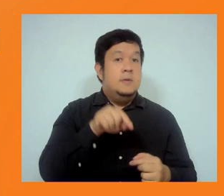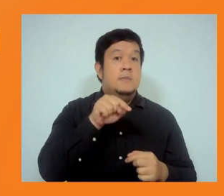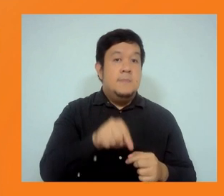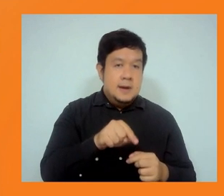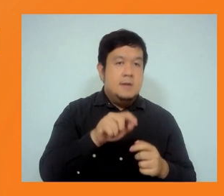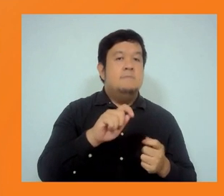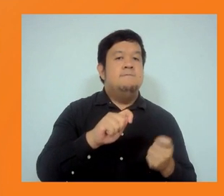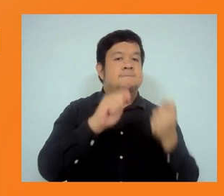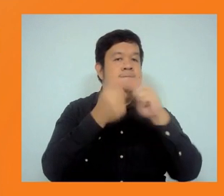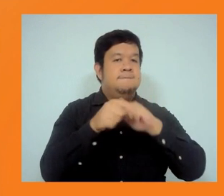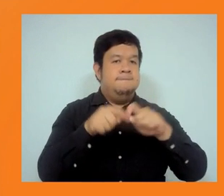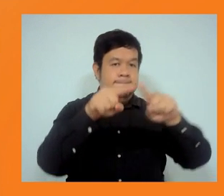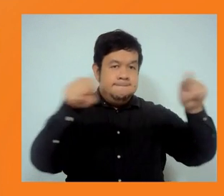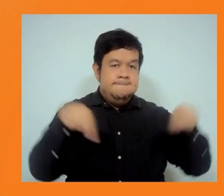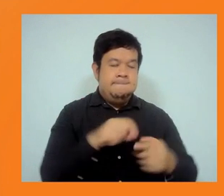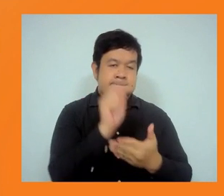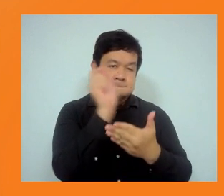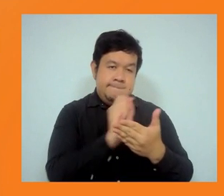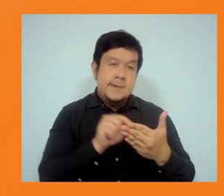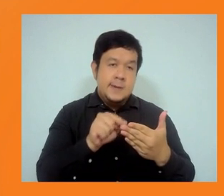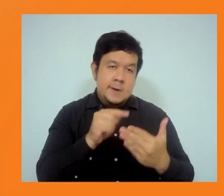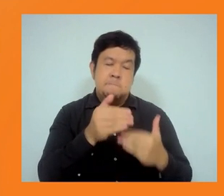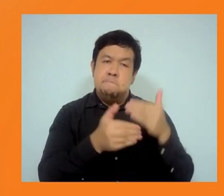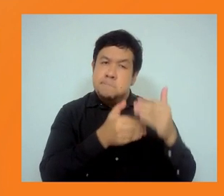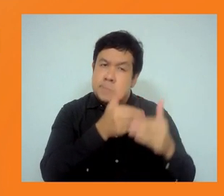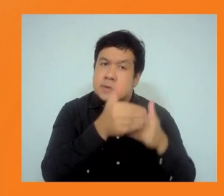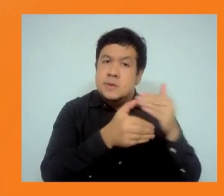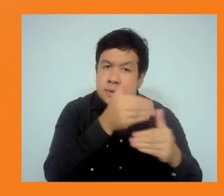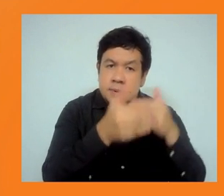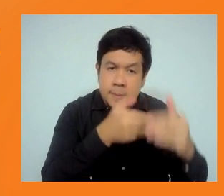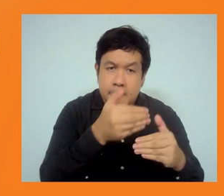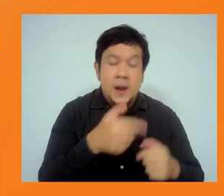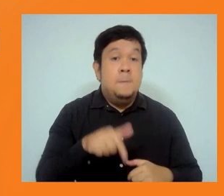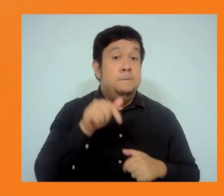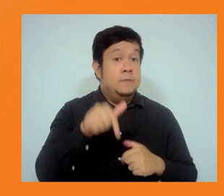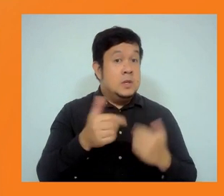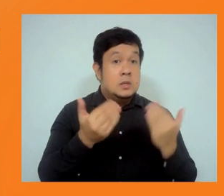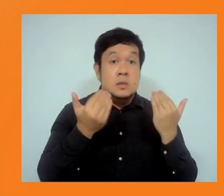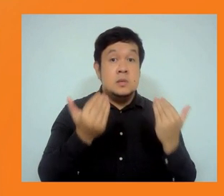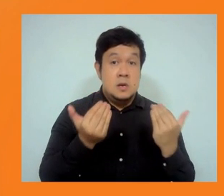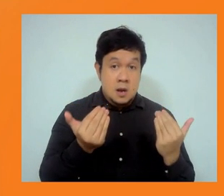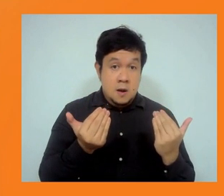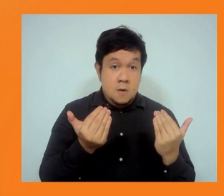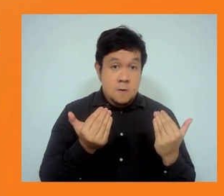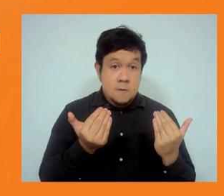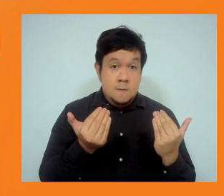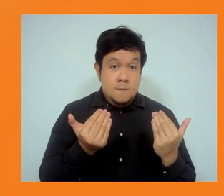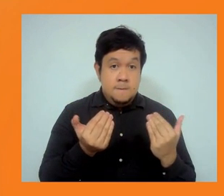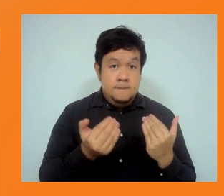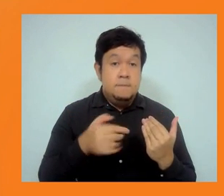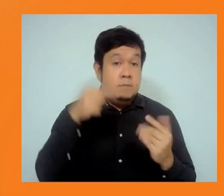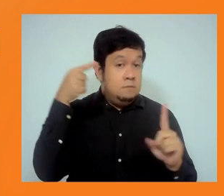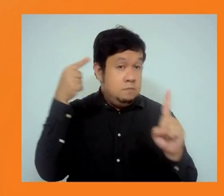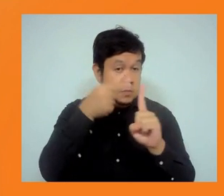background. But what I wanted to do now was speak a bit about the policy directions. Where are we heading? And why?